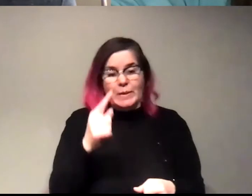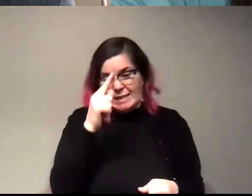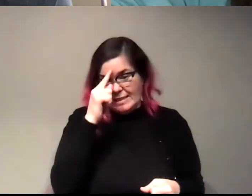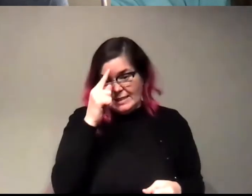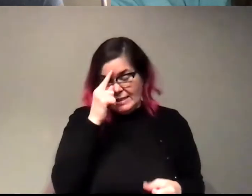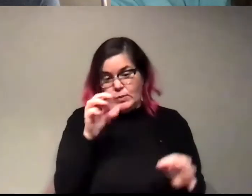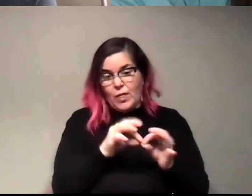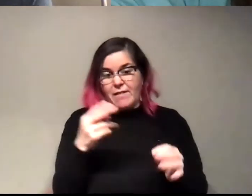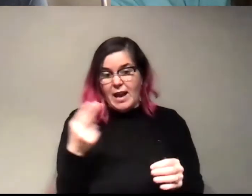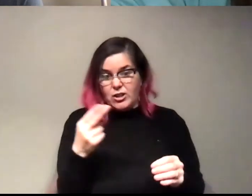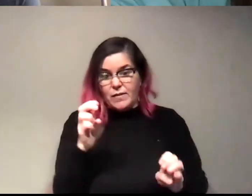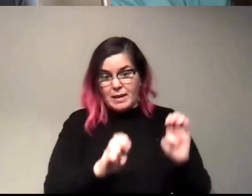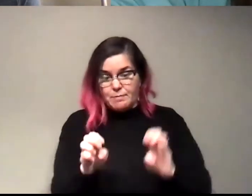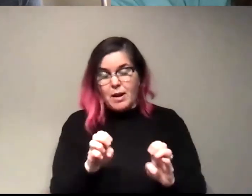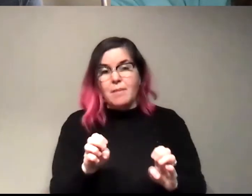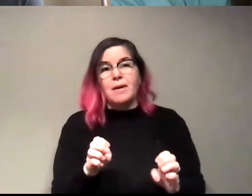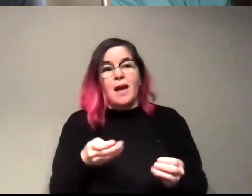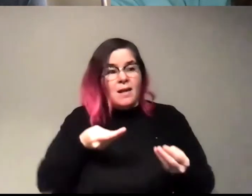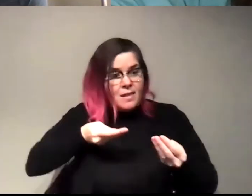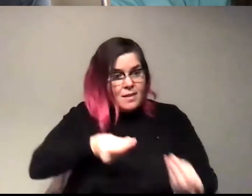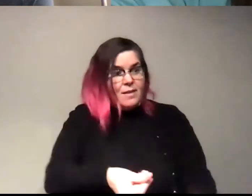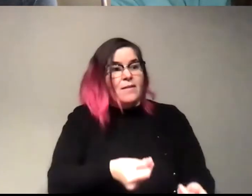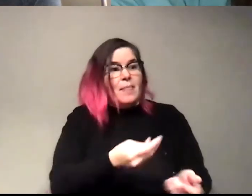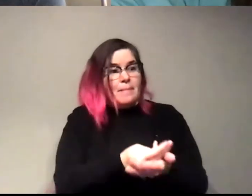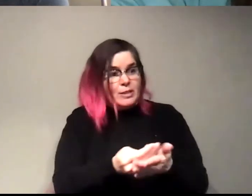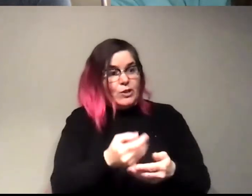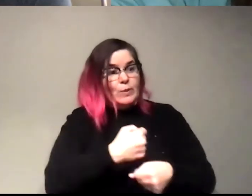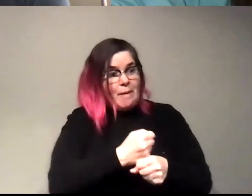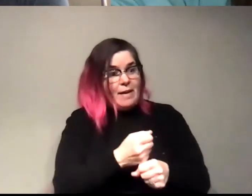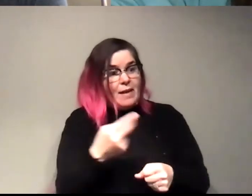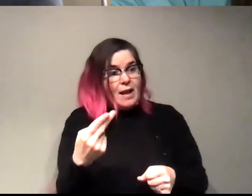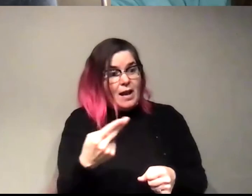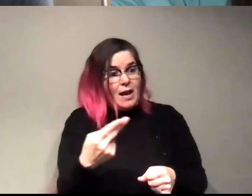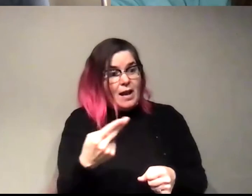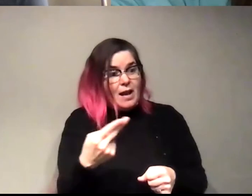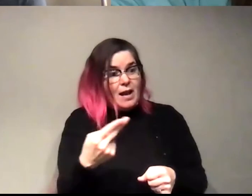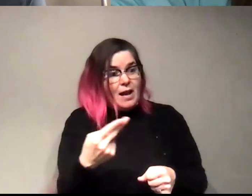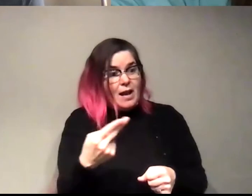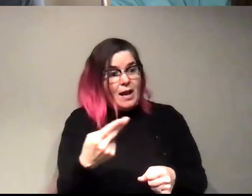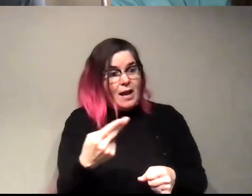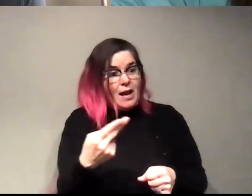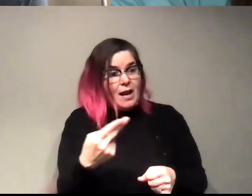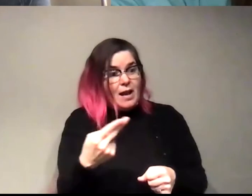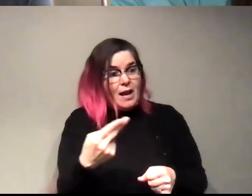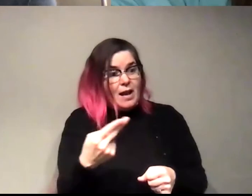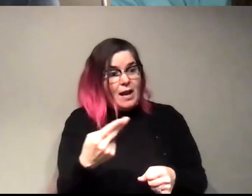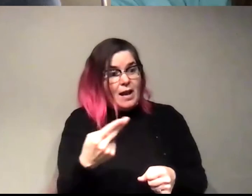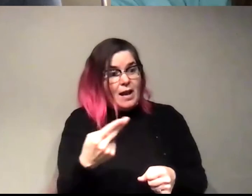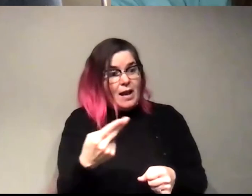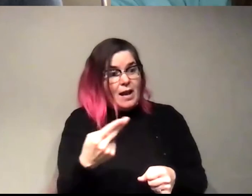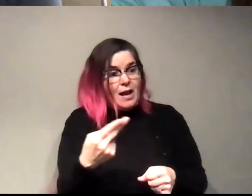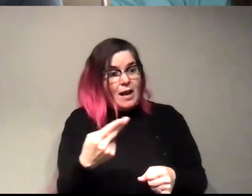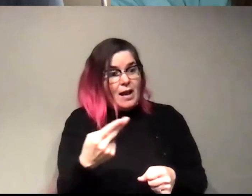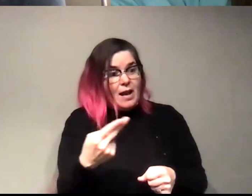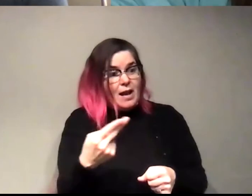each experiment. And, you know, it probably costs, like, the materials alone are, like, 100 bucks or something. It's like, you know, those kind of economies of scale